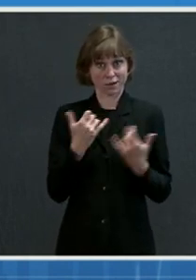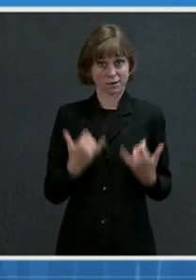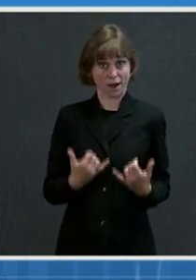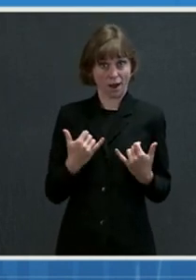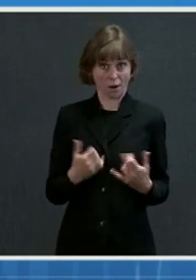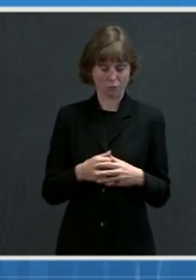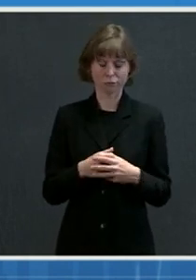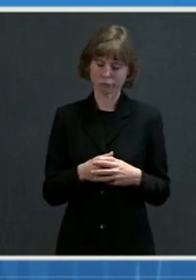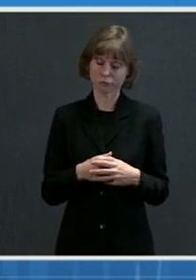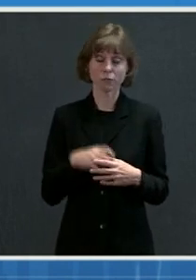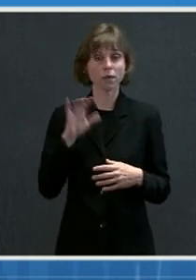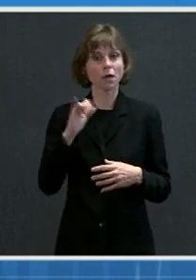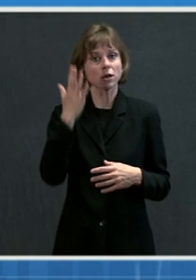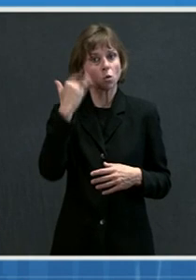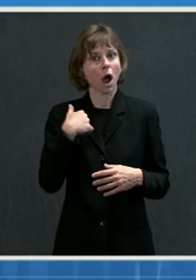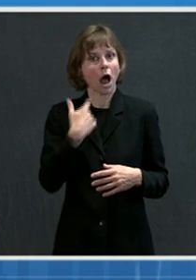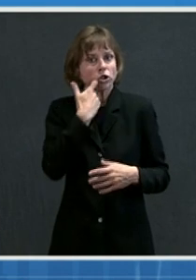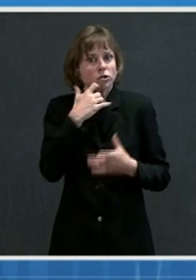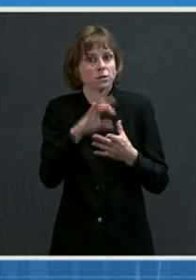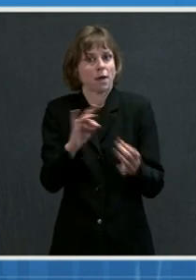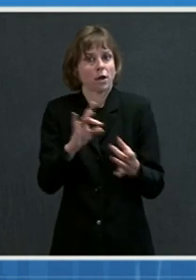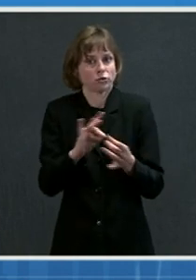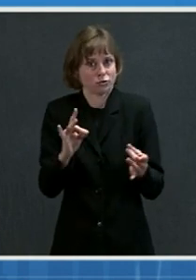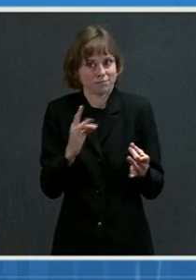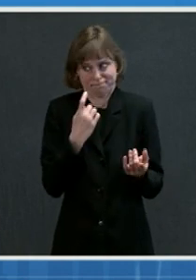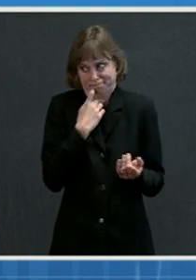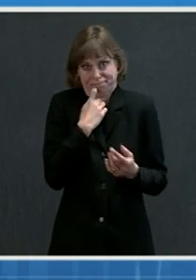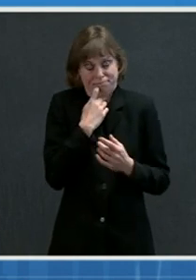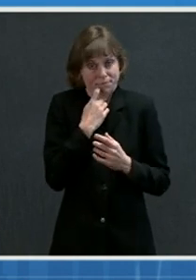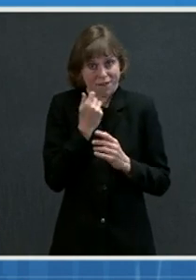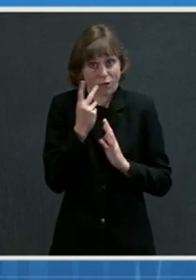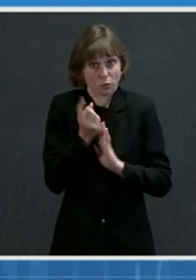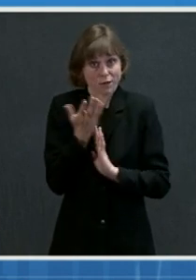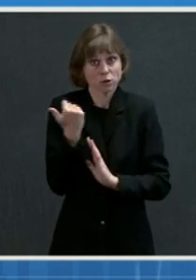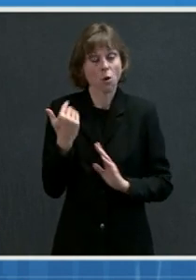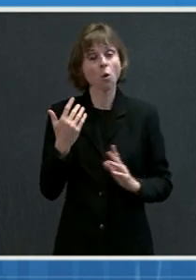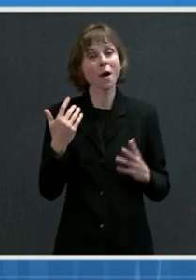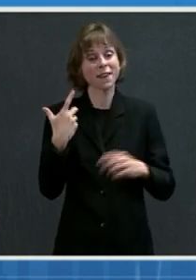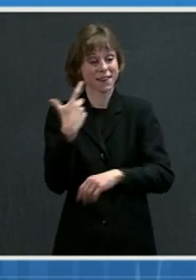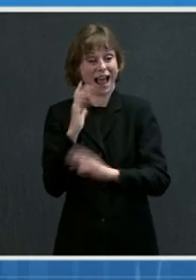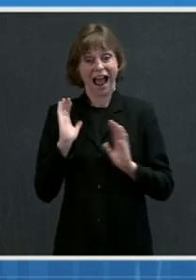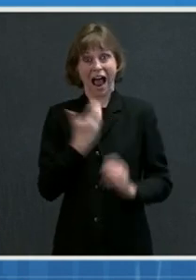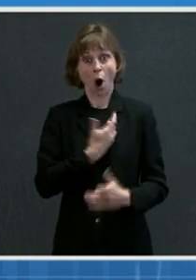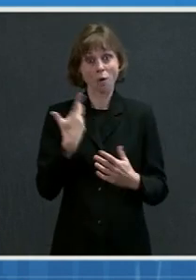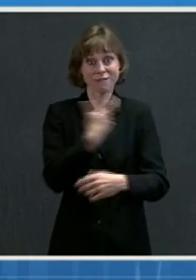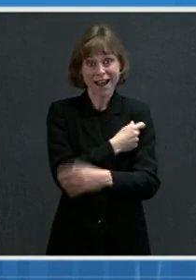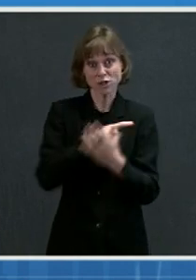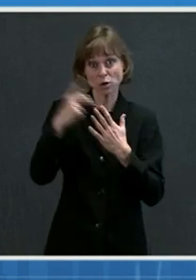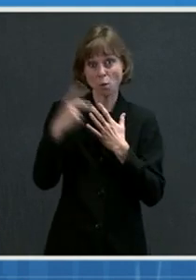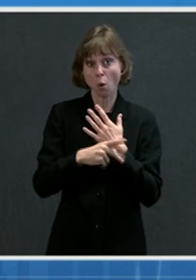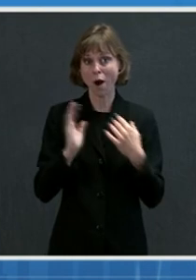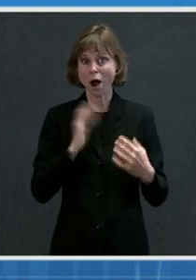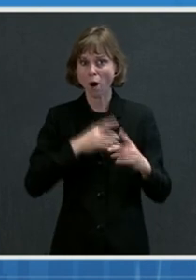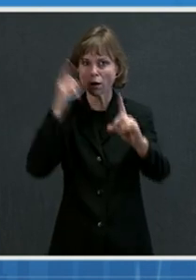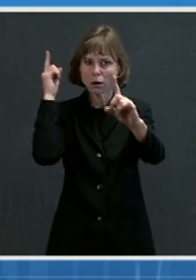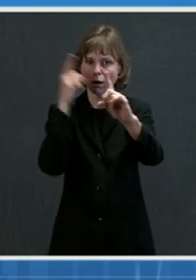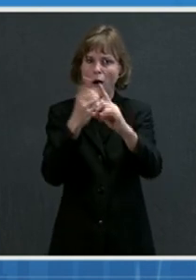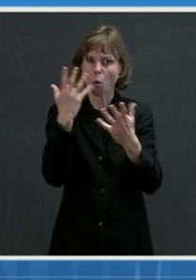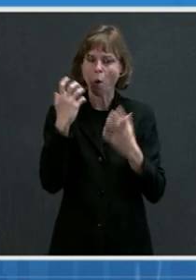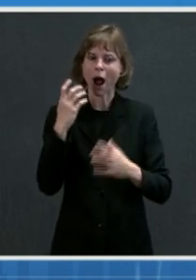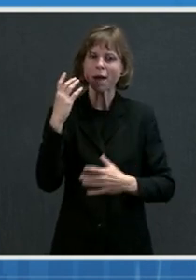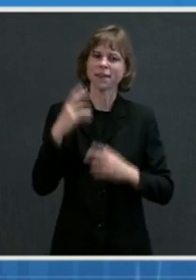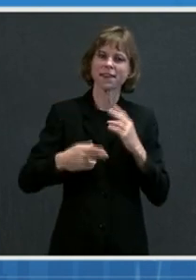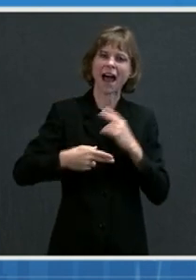literally just a few minutes ago, in our vaccination program, we aim to get the highest titer of